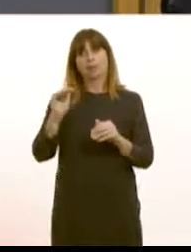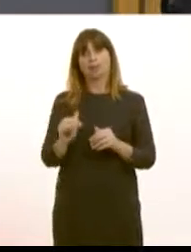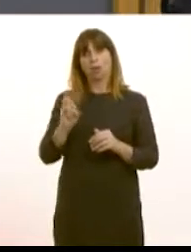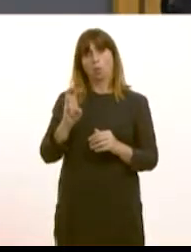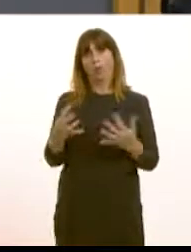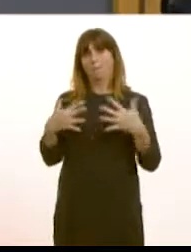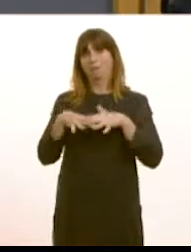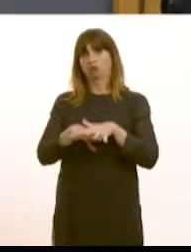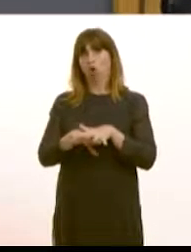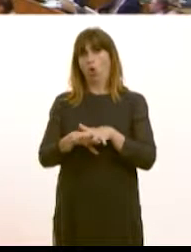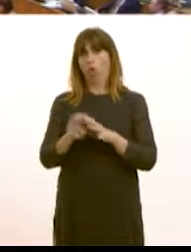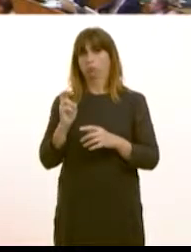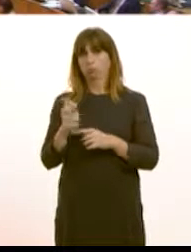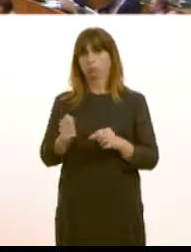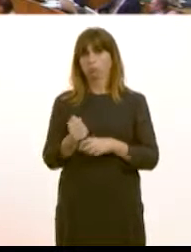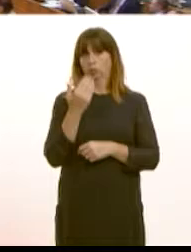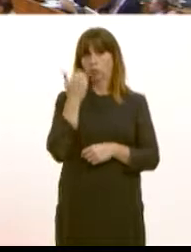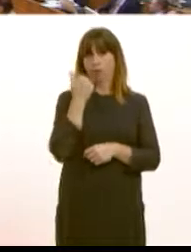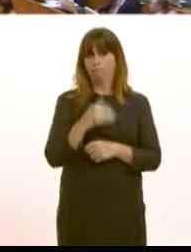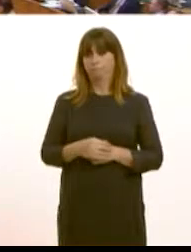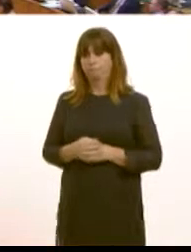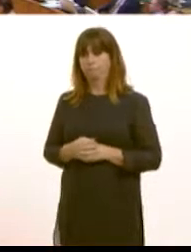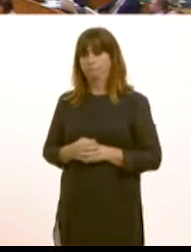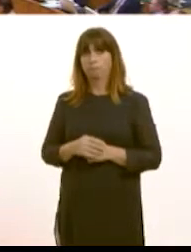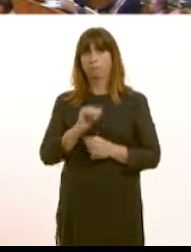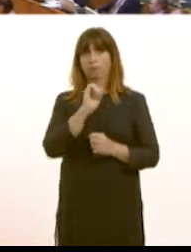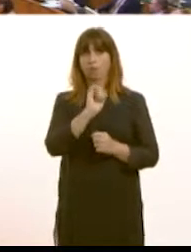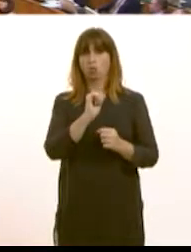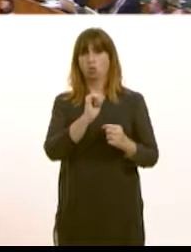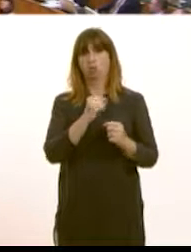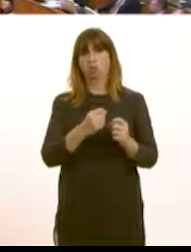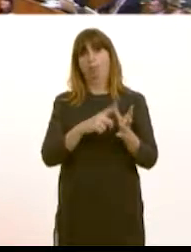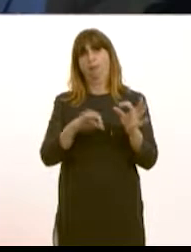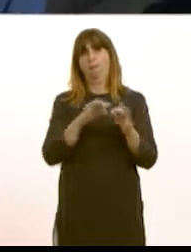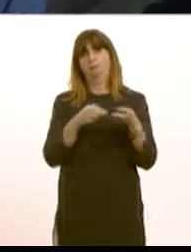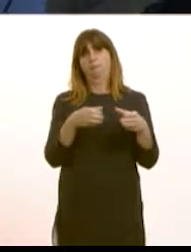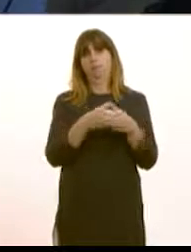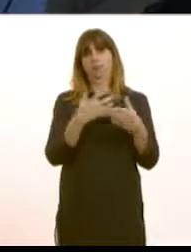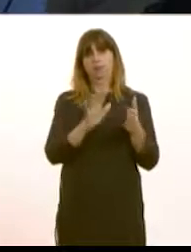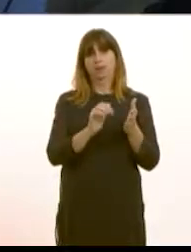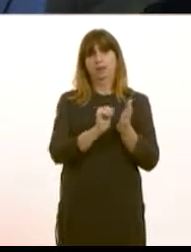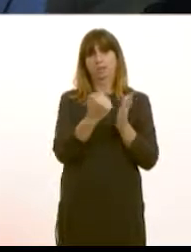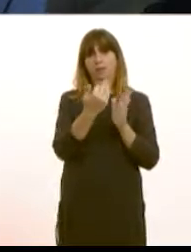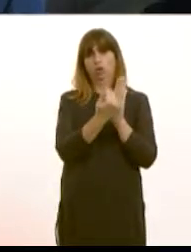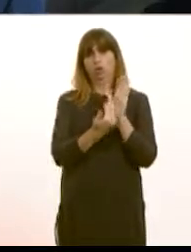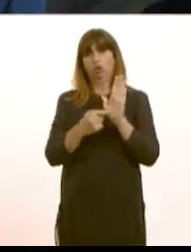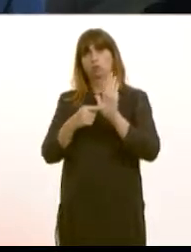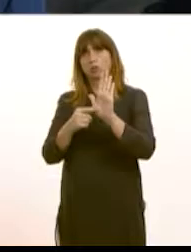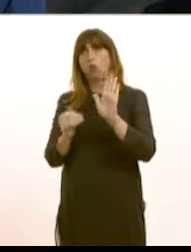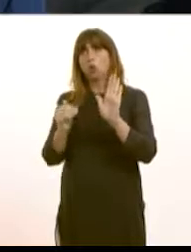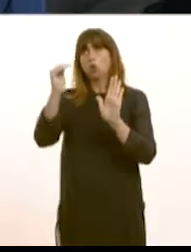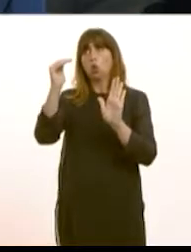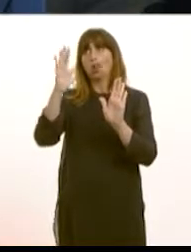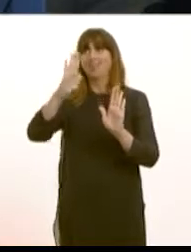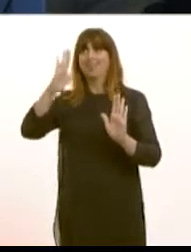metro a fair bit earlier in this session and your party published a plan for a metro for the North East